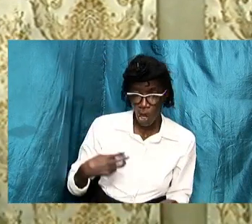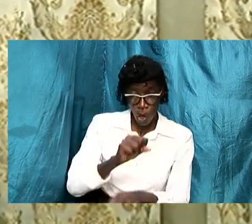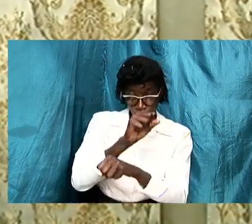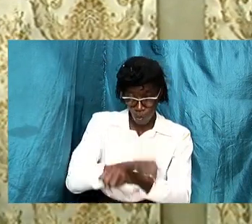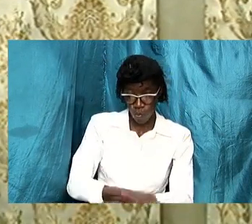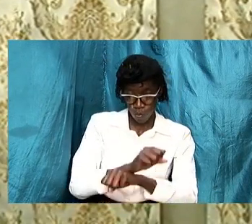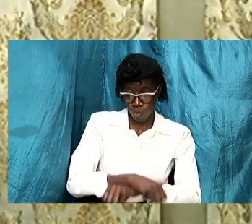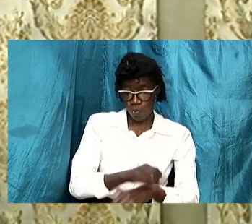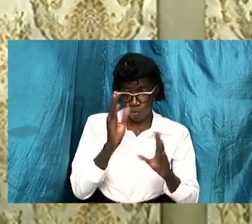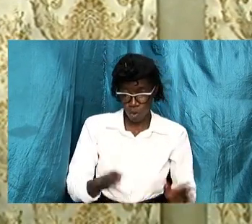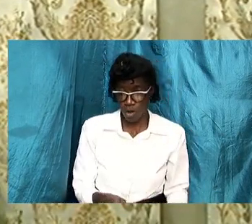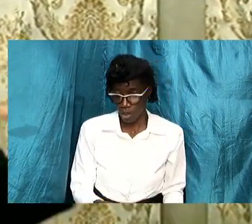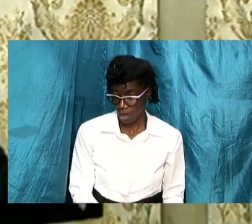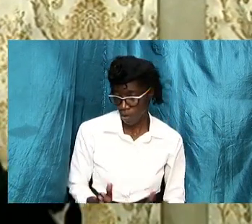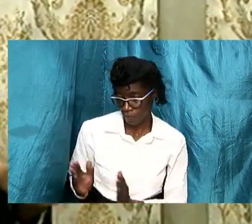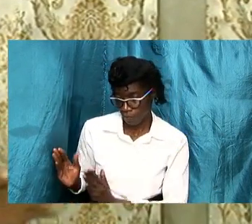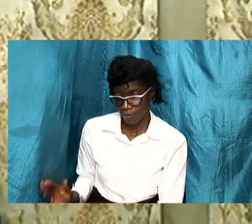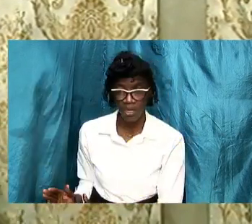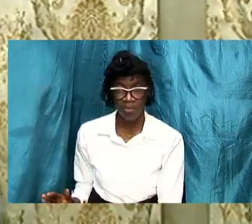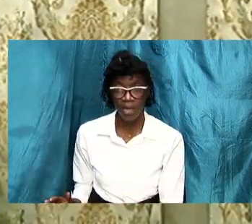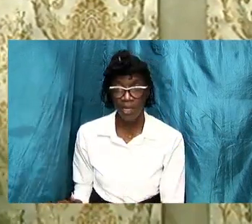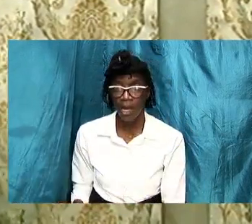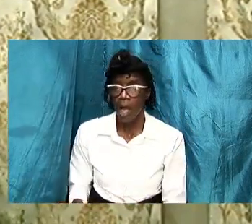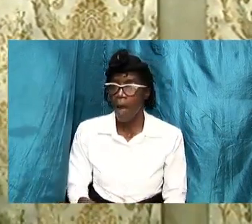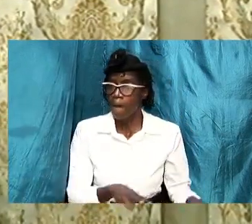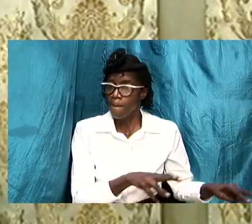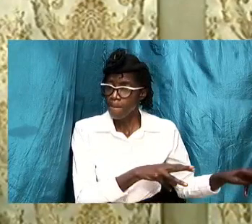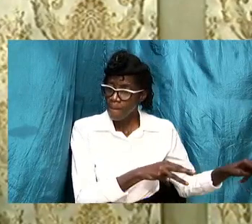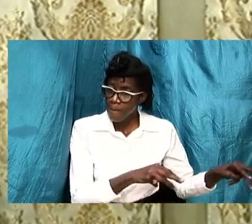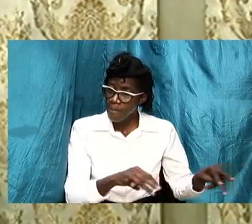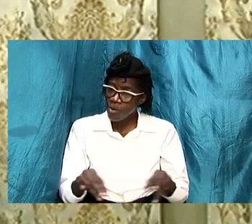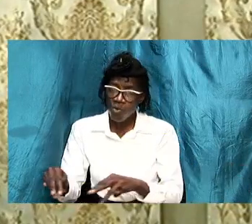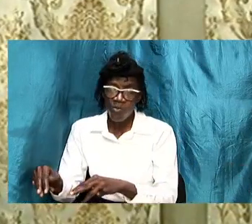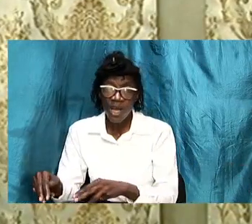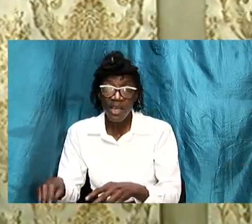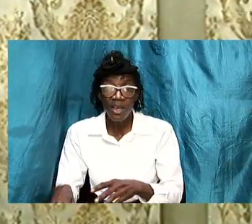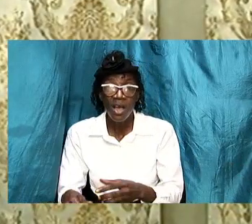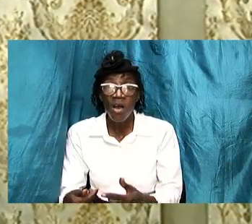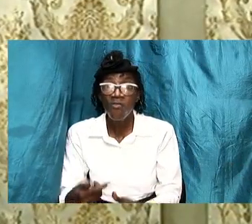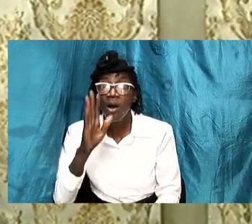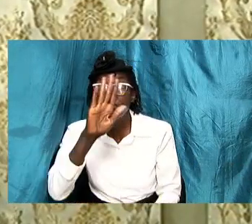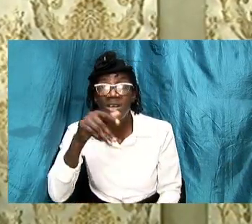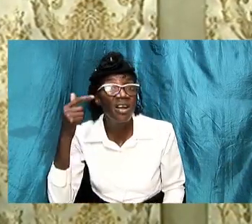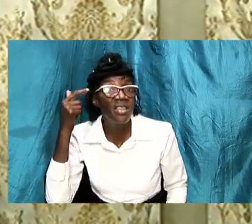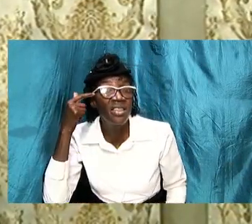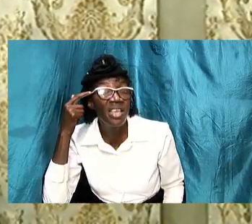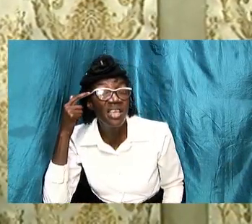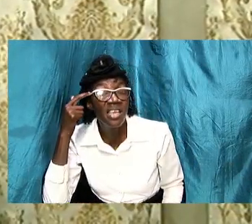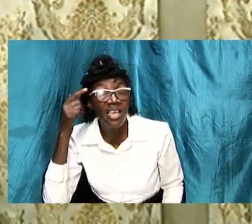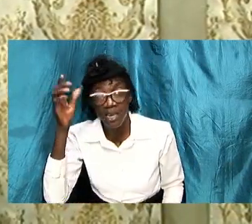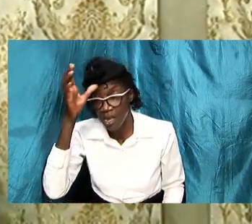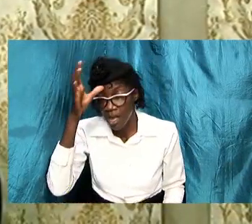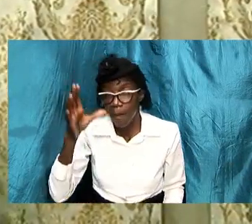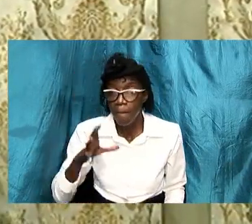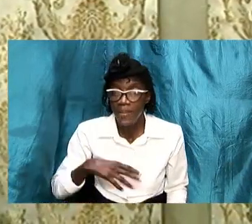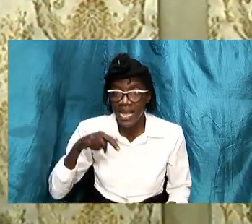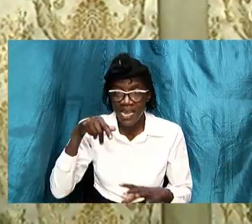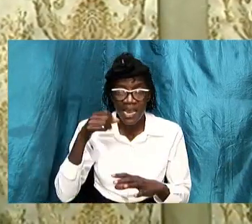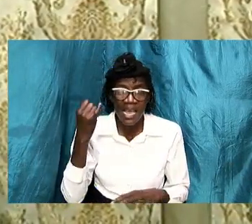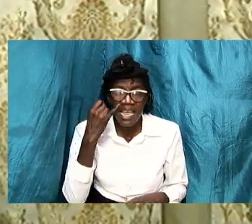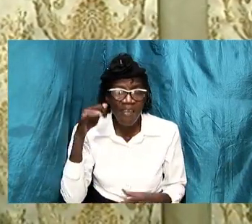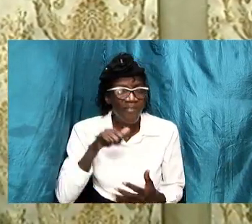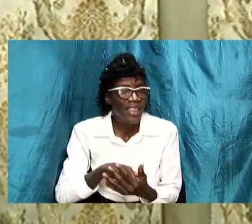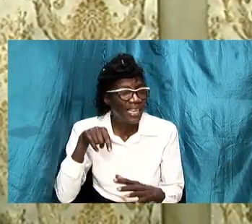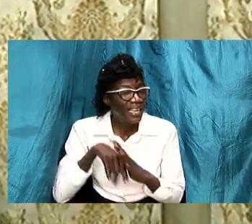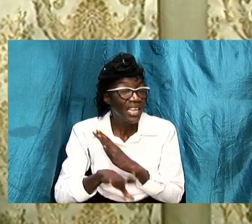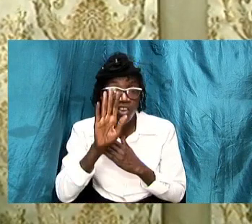nothing let us erase that from our thinking from our mindset men if that was ever in our minds